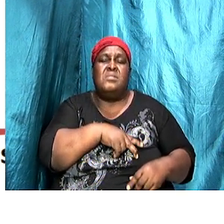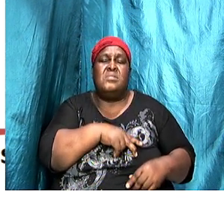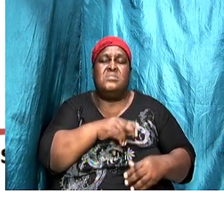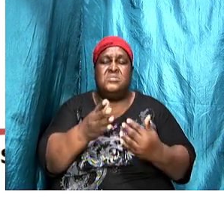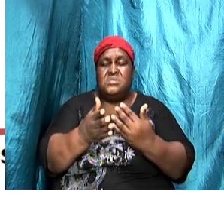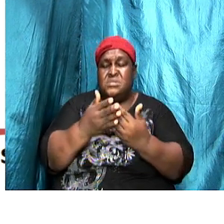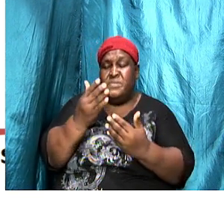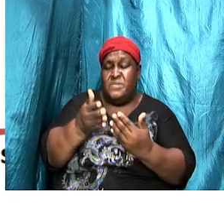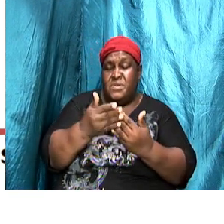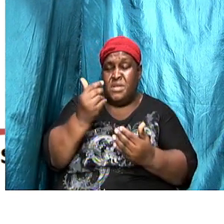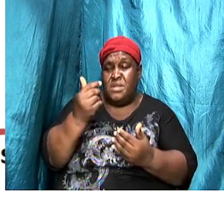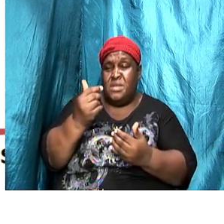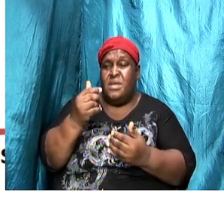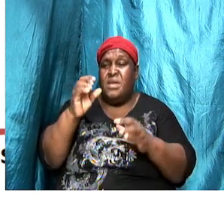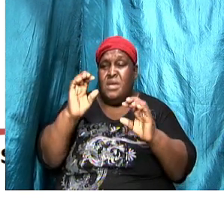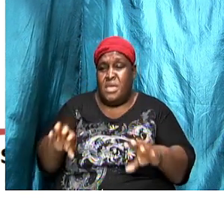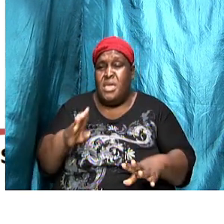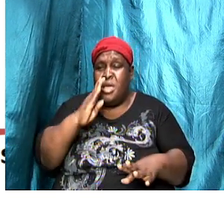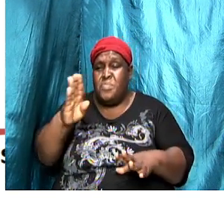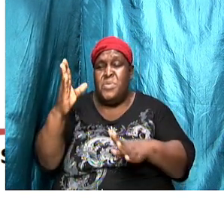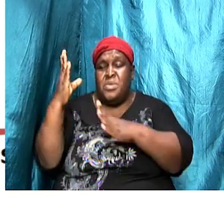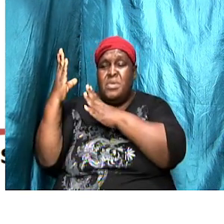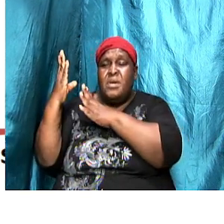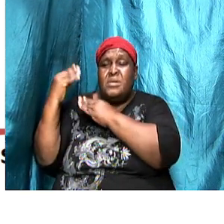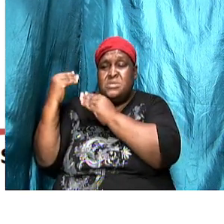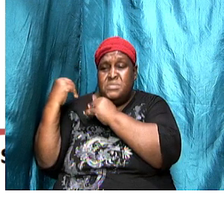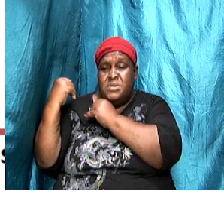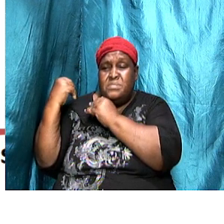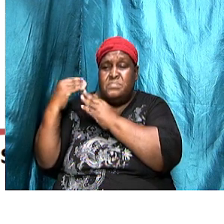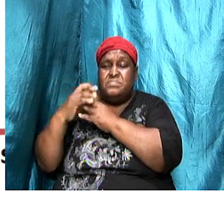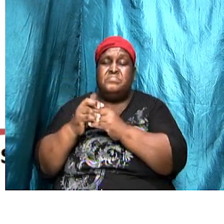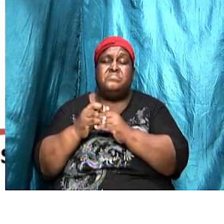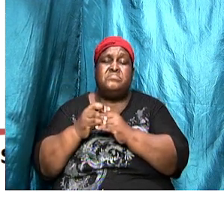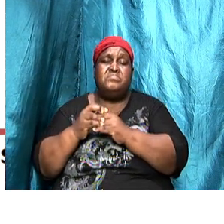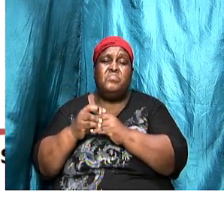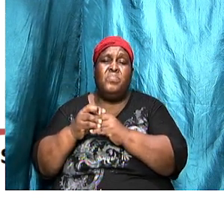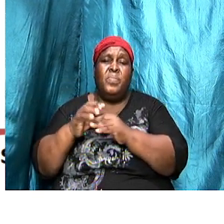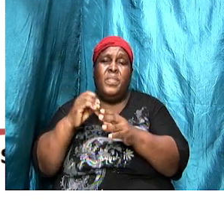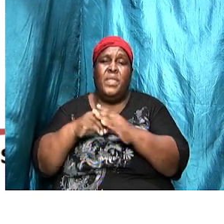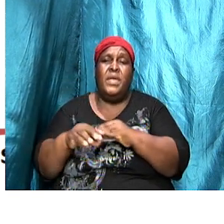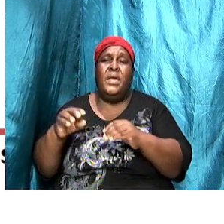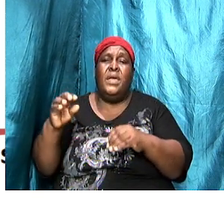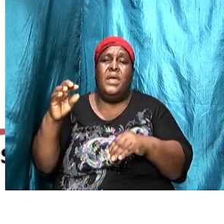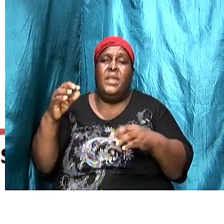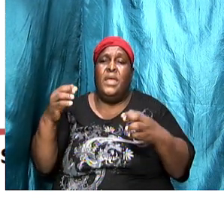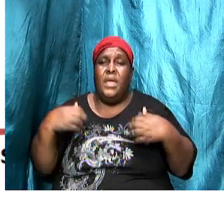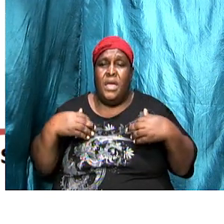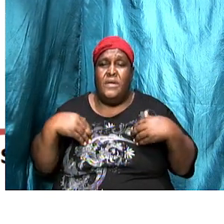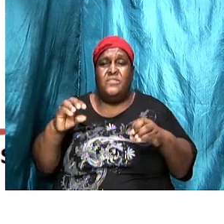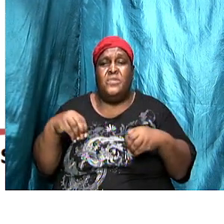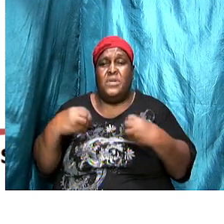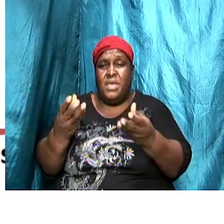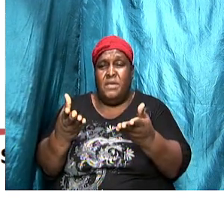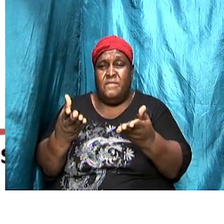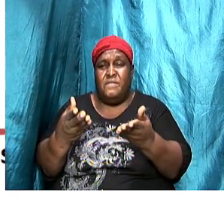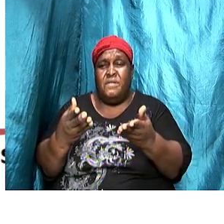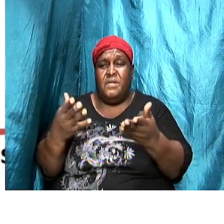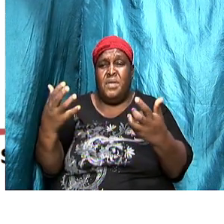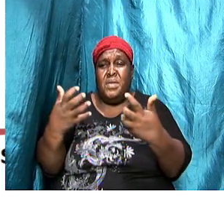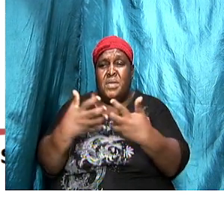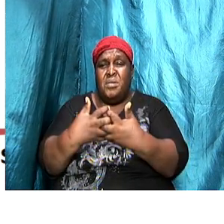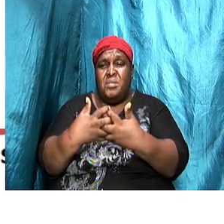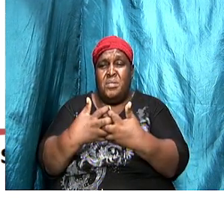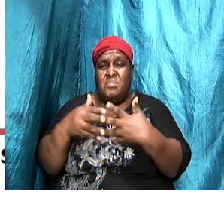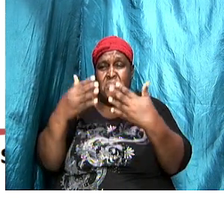I believe it can be accepted in terms of what it has to offer. It matches, it